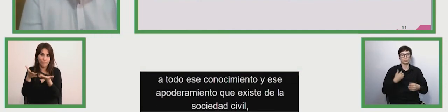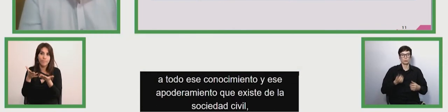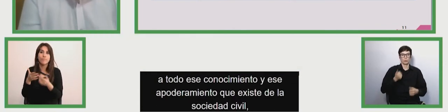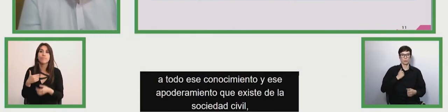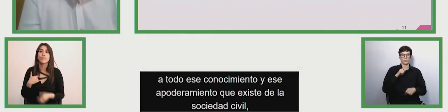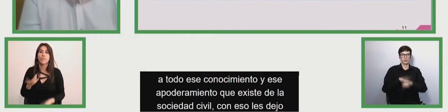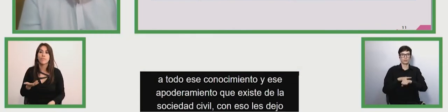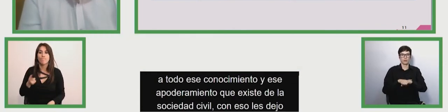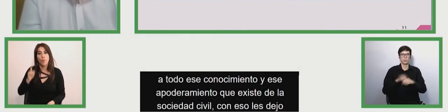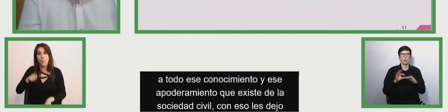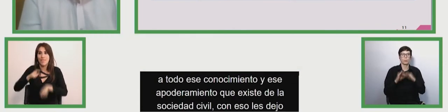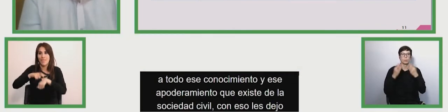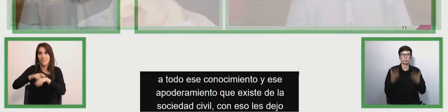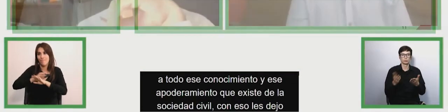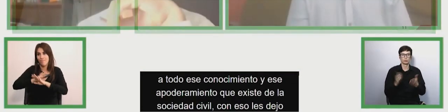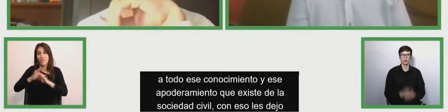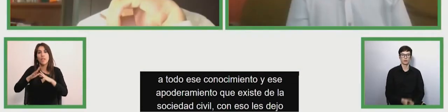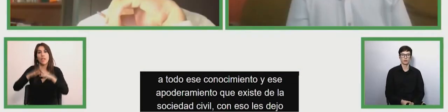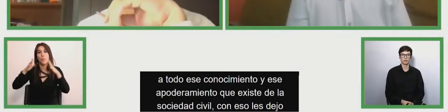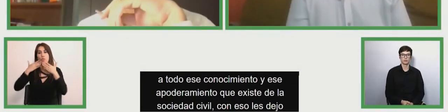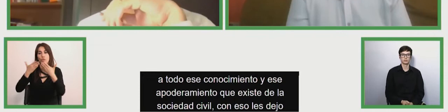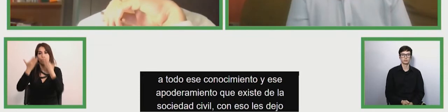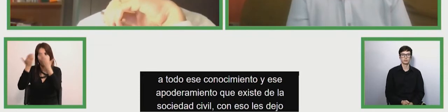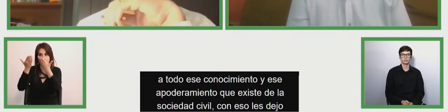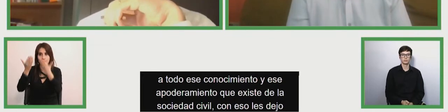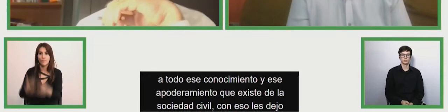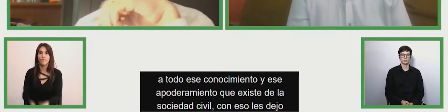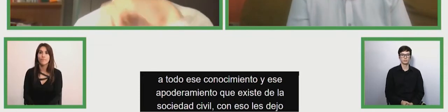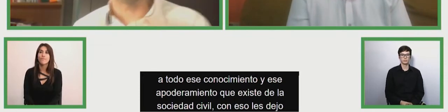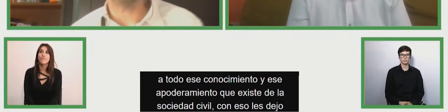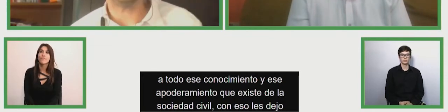over time so thank you very much for the space